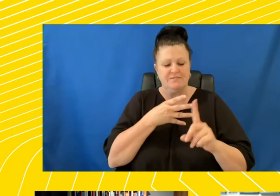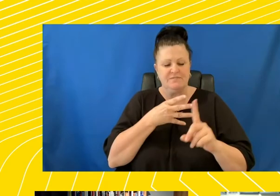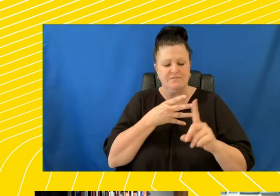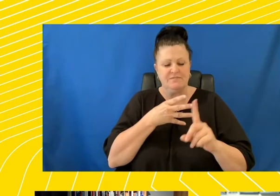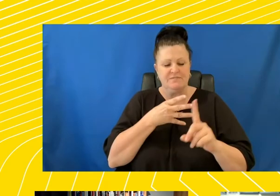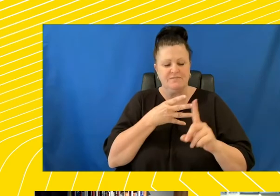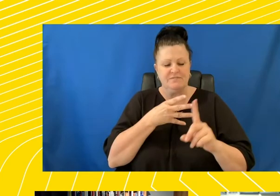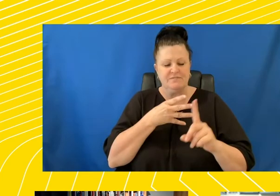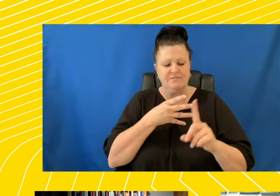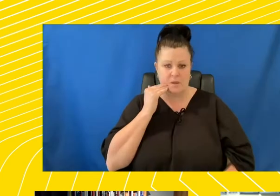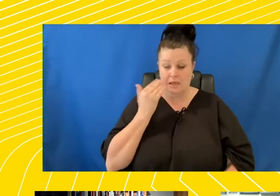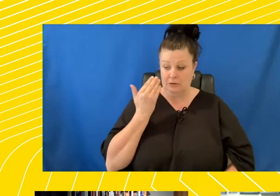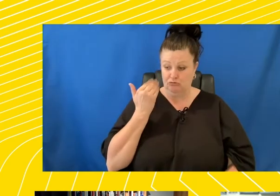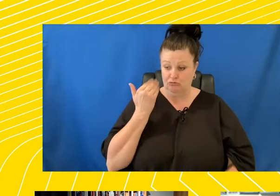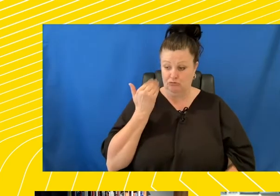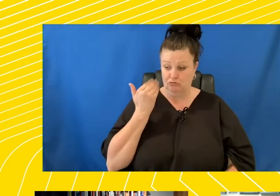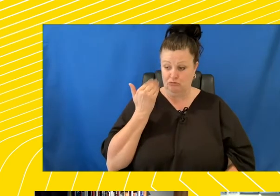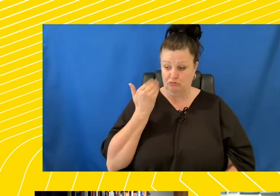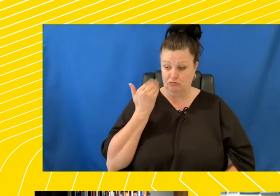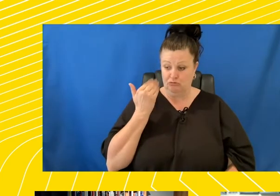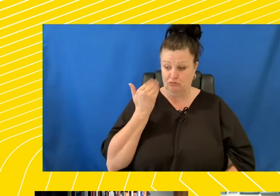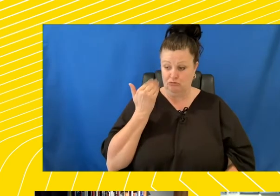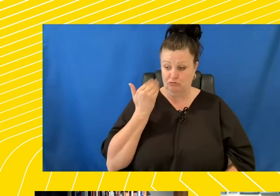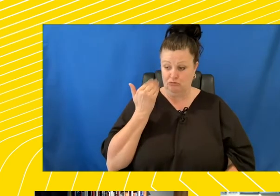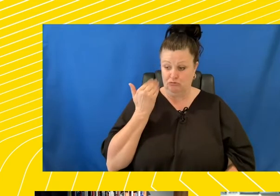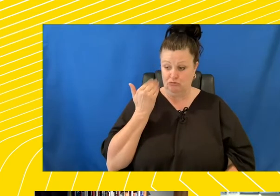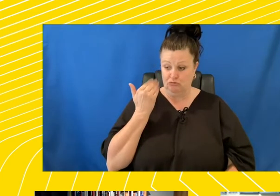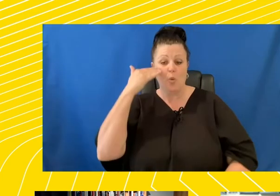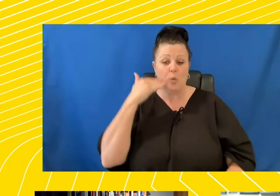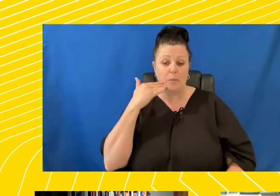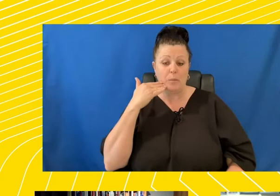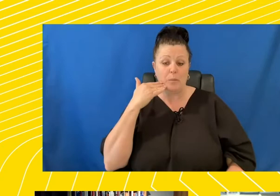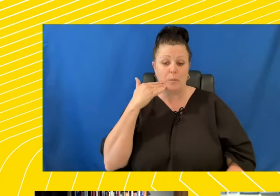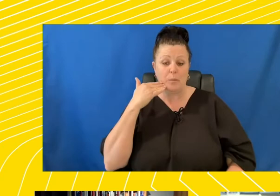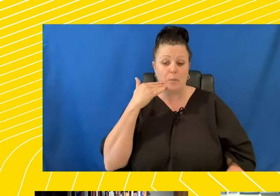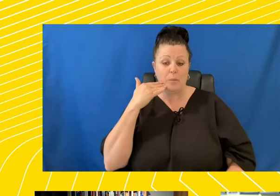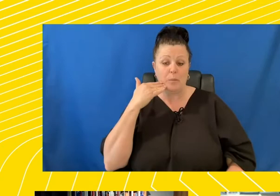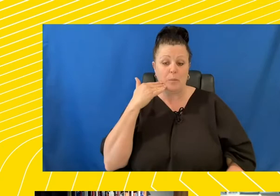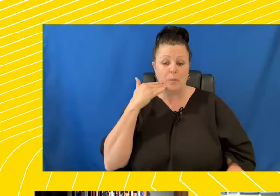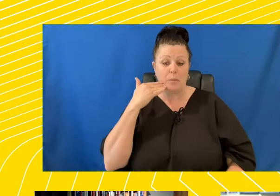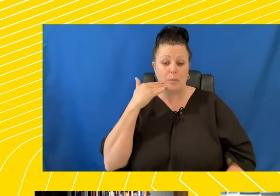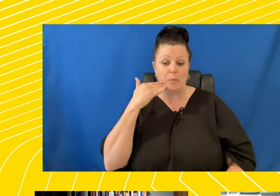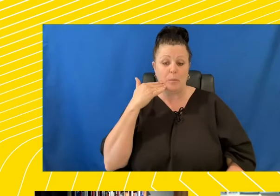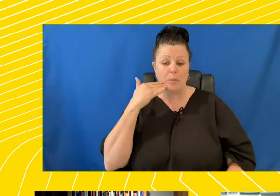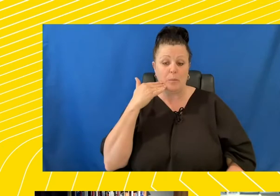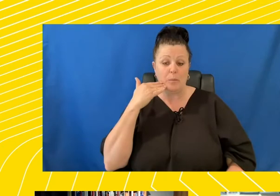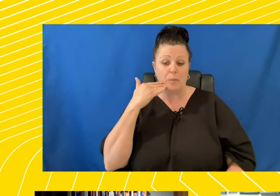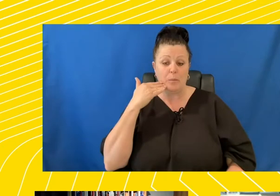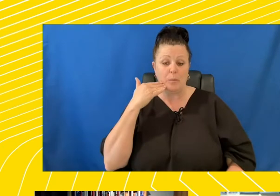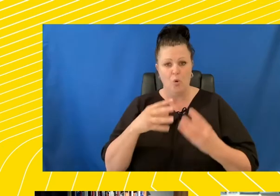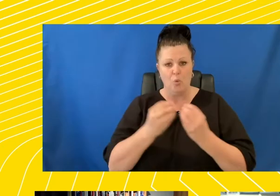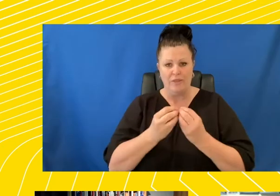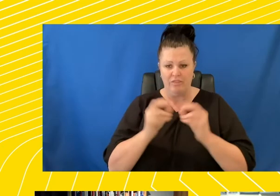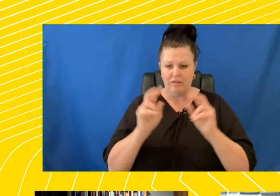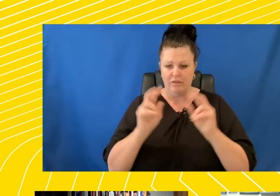women. Women play a critical role in the area of, you know, the whole idea of